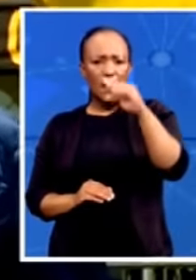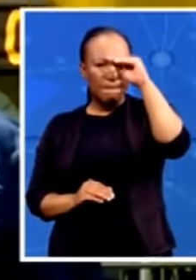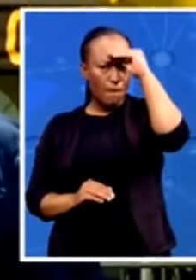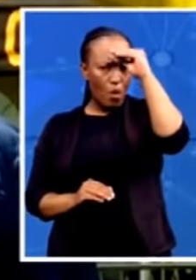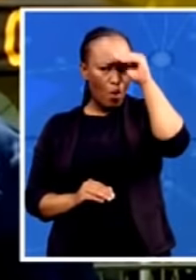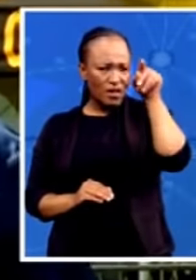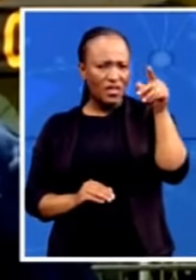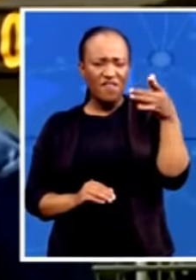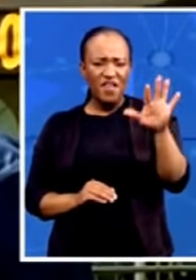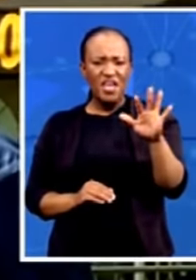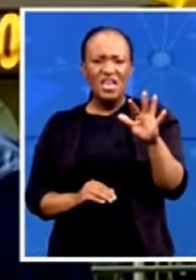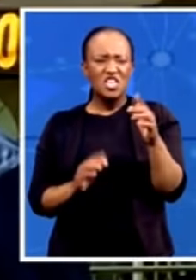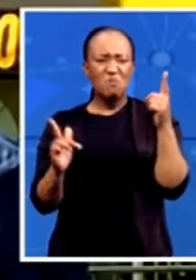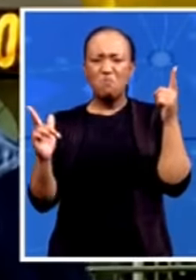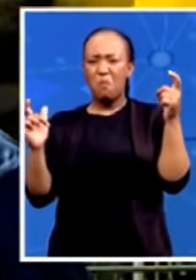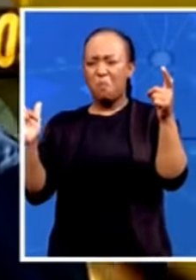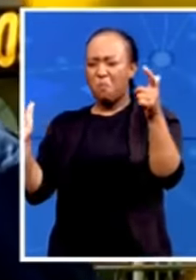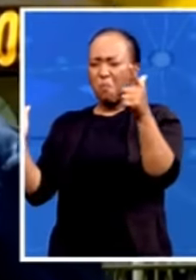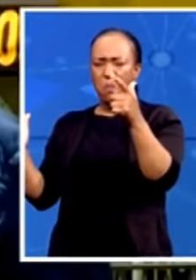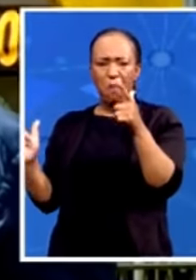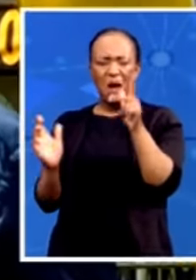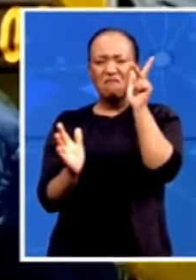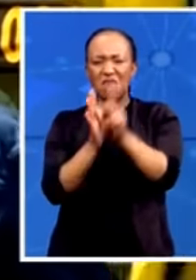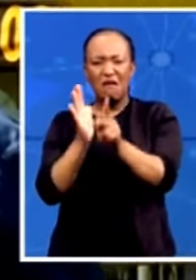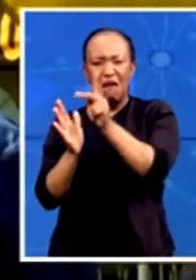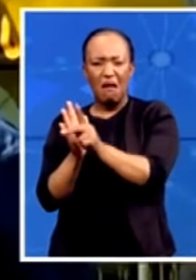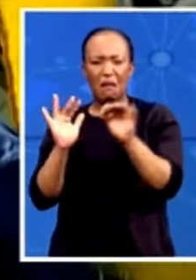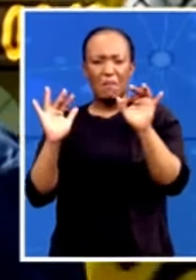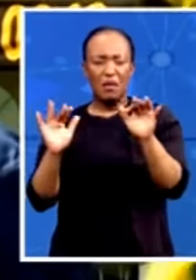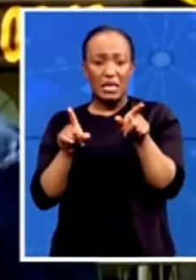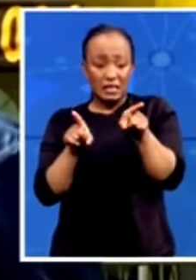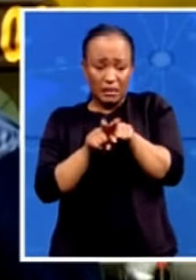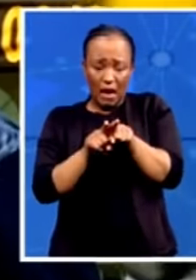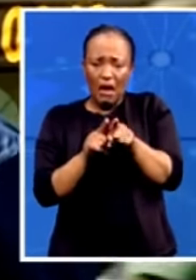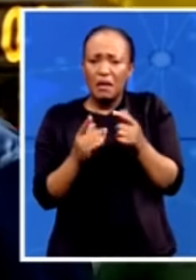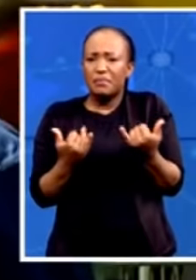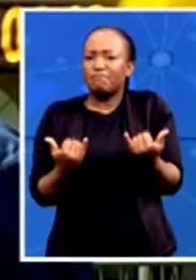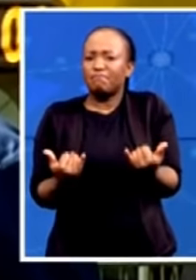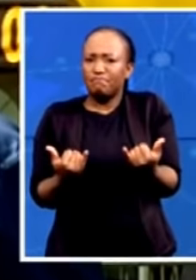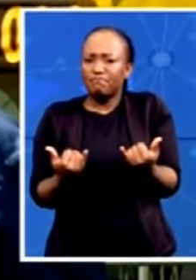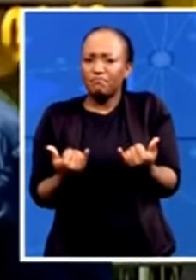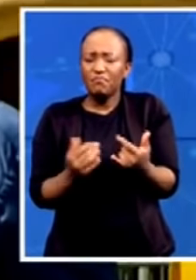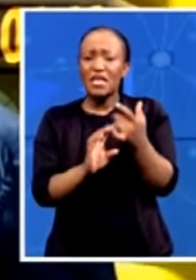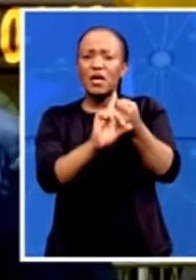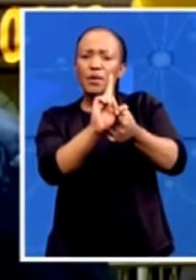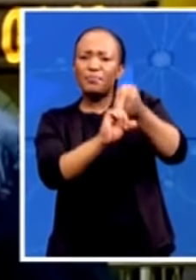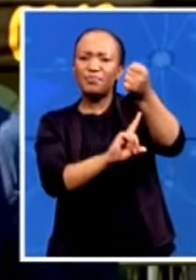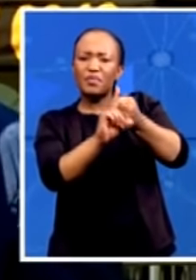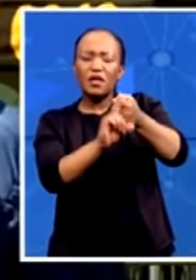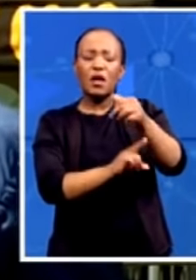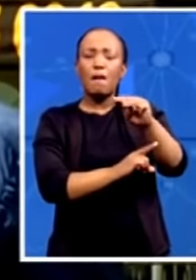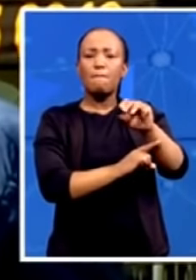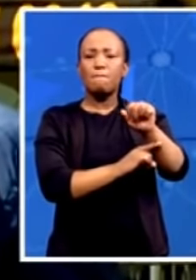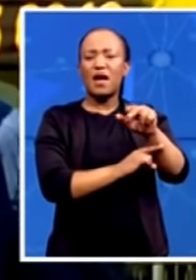seen in the democratic states. And the same characters who were active in Marikana are the same characters who were